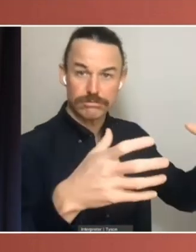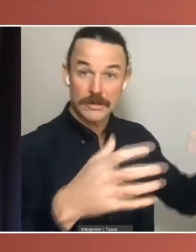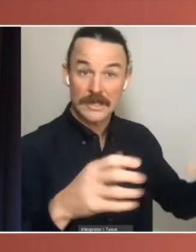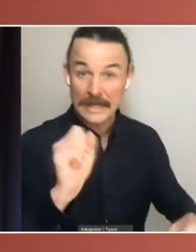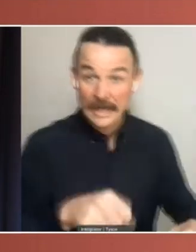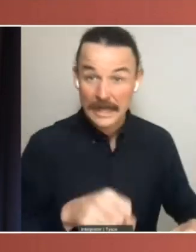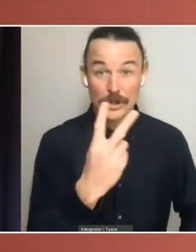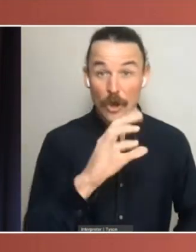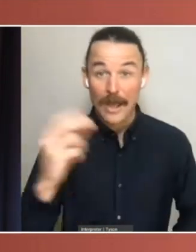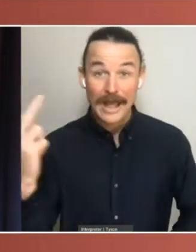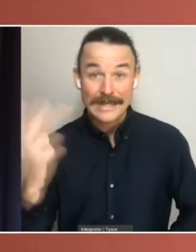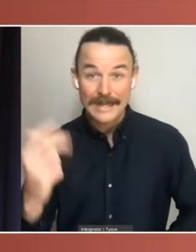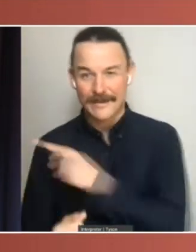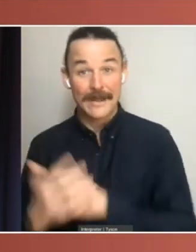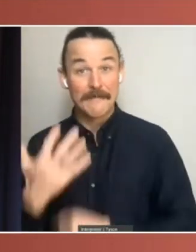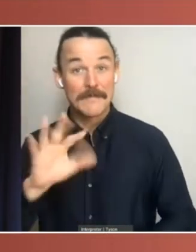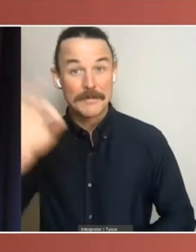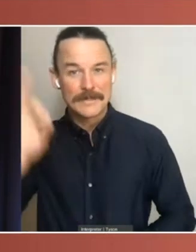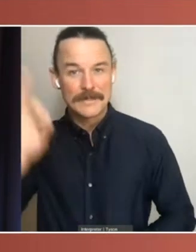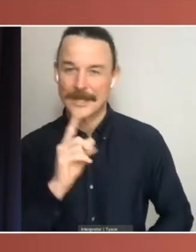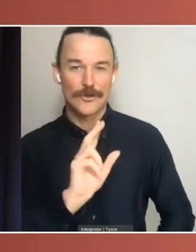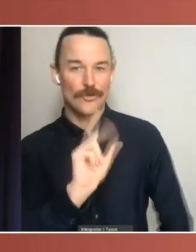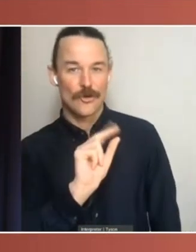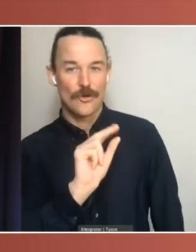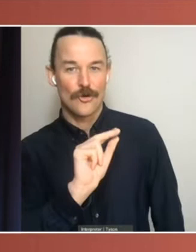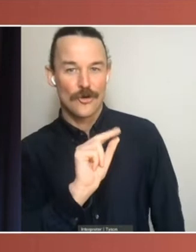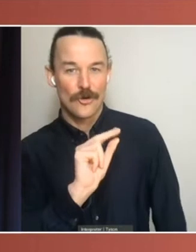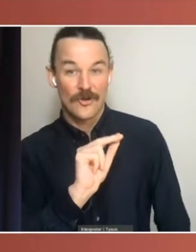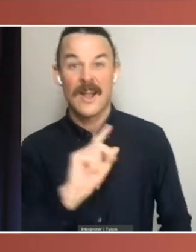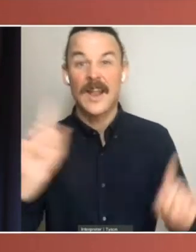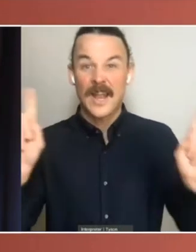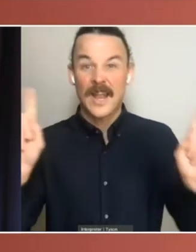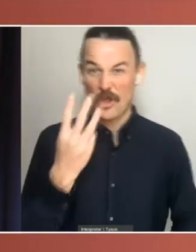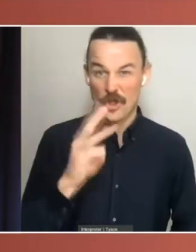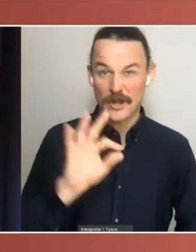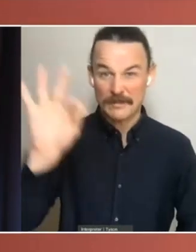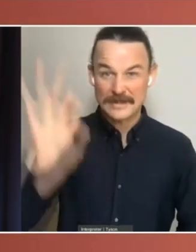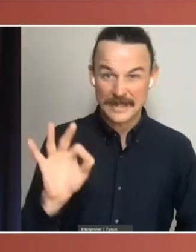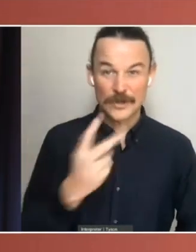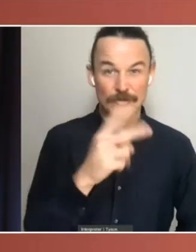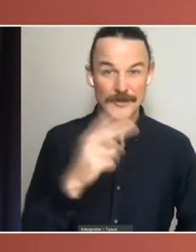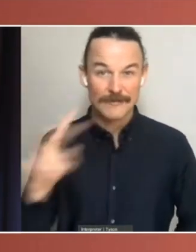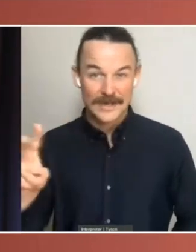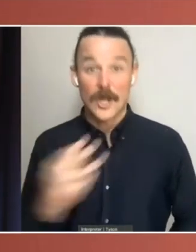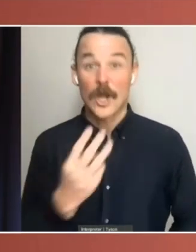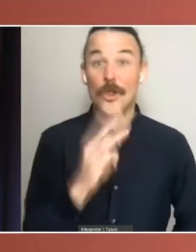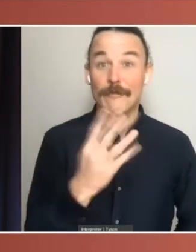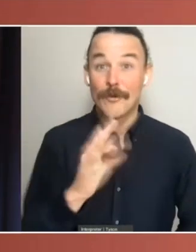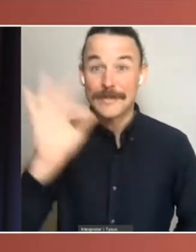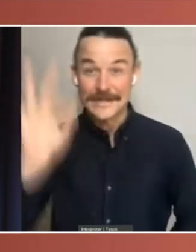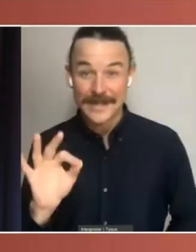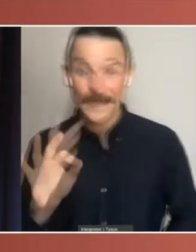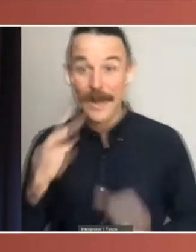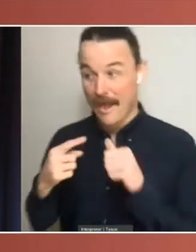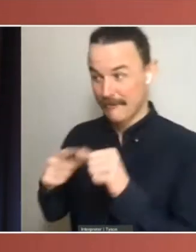answered that it does not, which fell to 36% in 2020, and to 34% when we asked again last